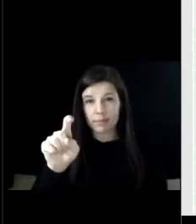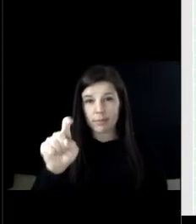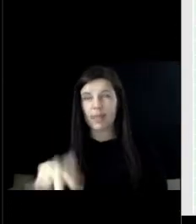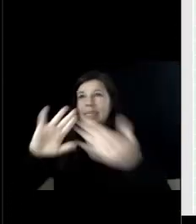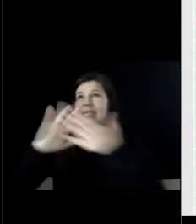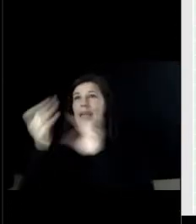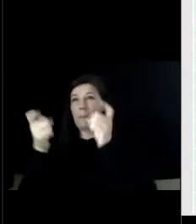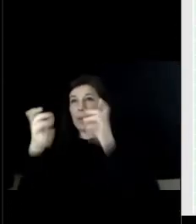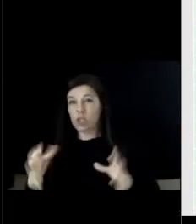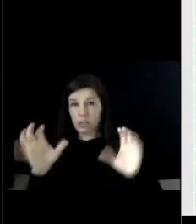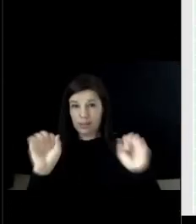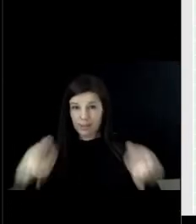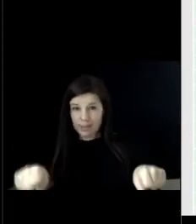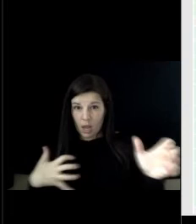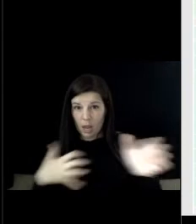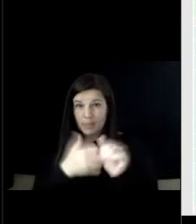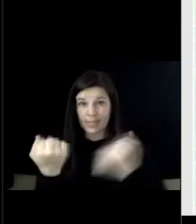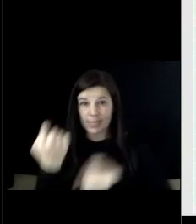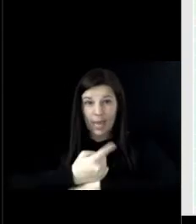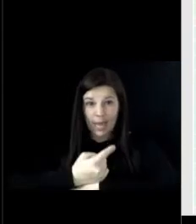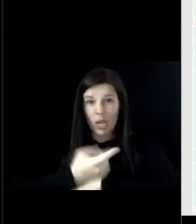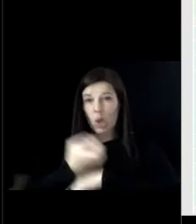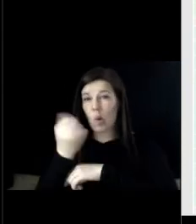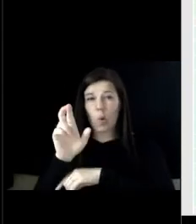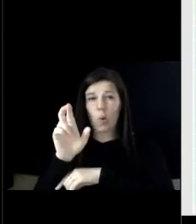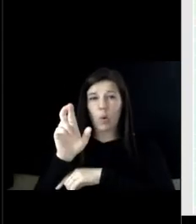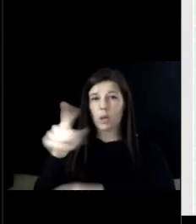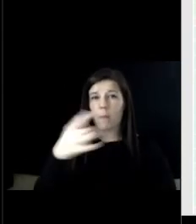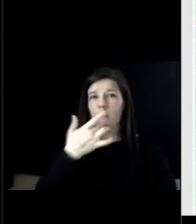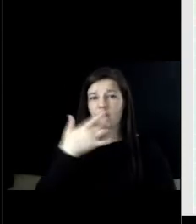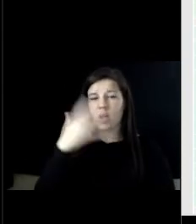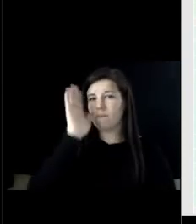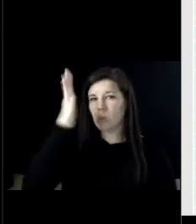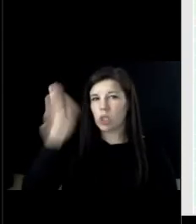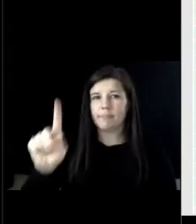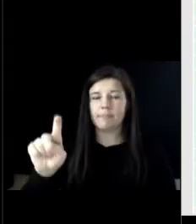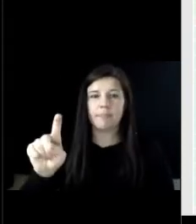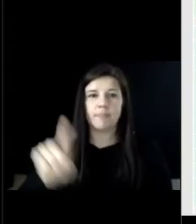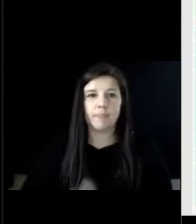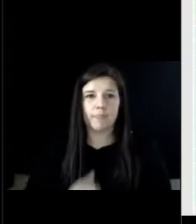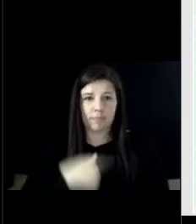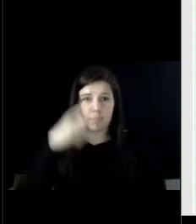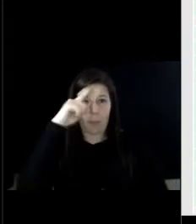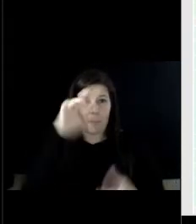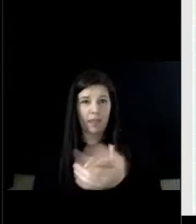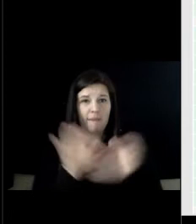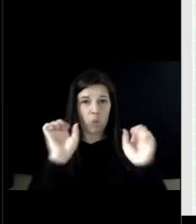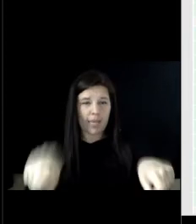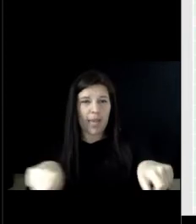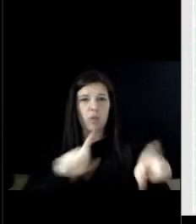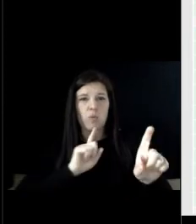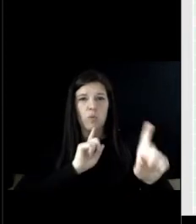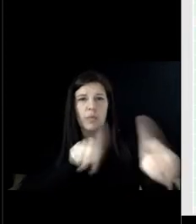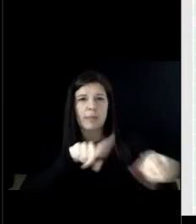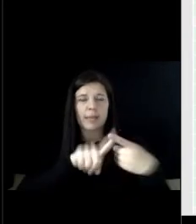something we could get a quick update on today or would you prefer a future agenda item i believe we can probably respond to it uh let me do